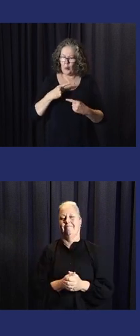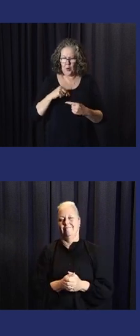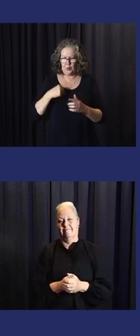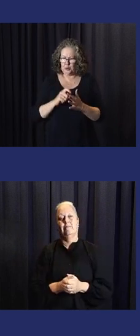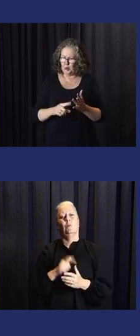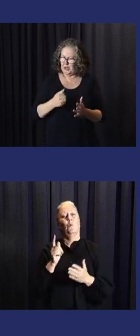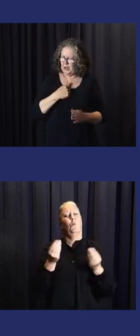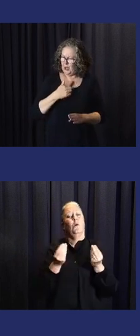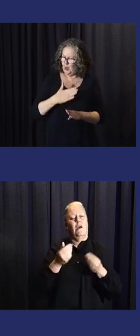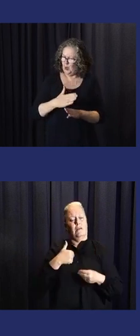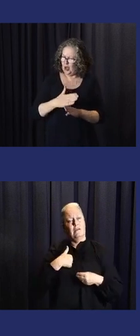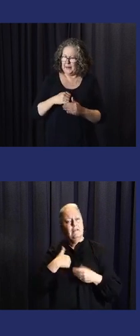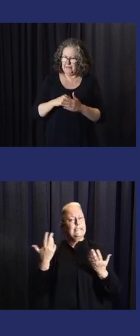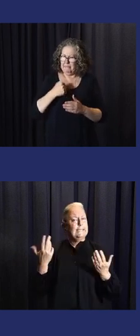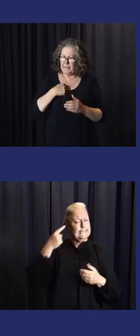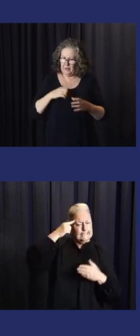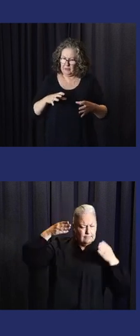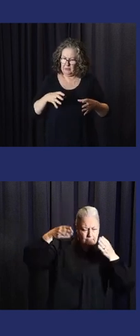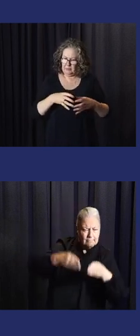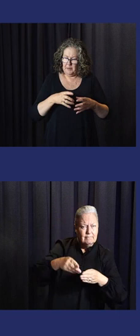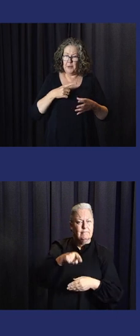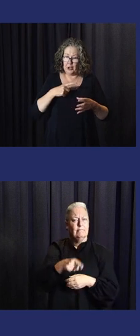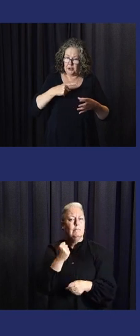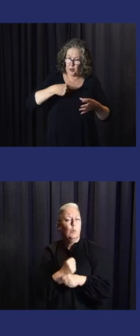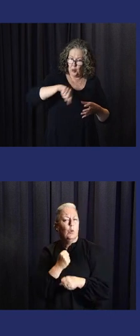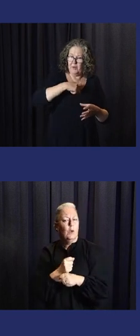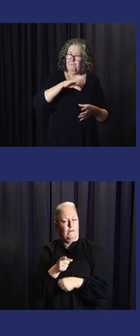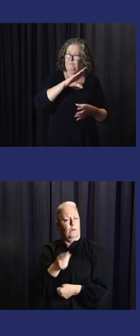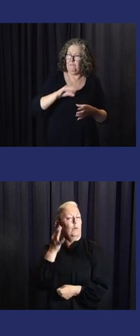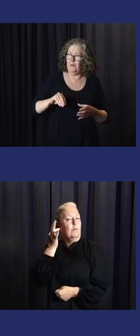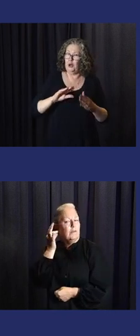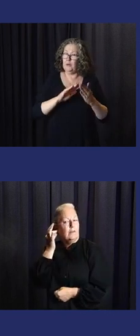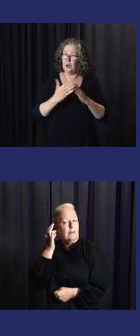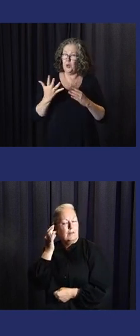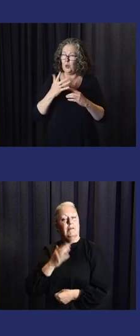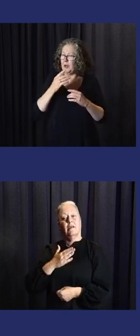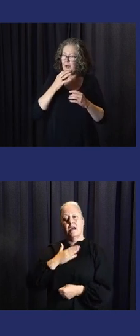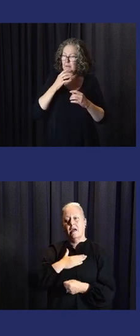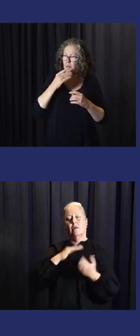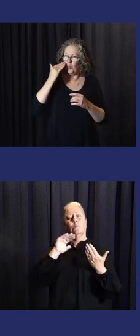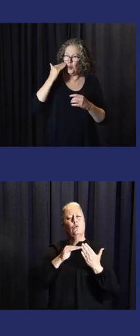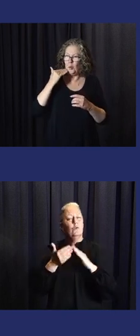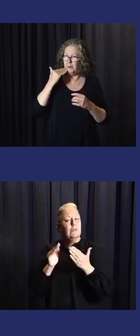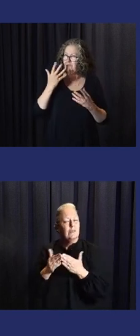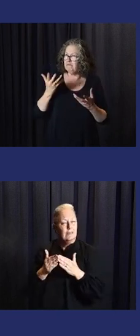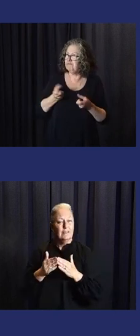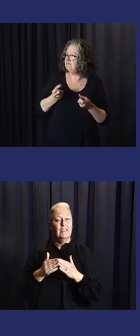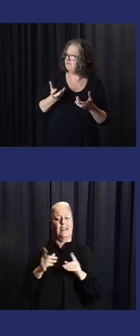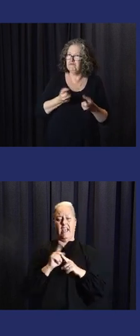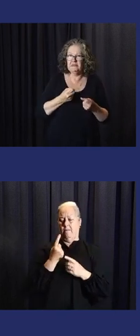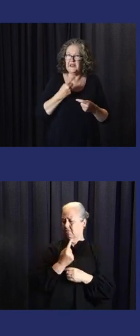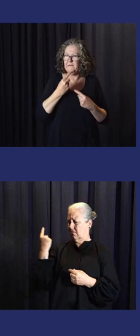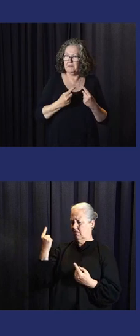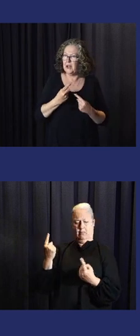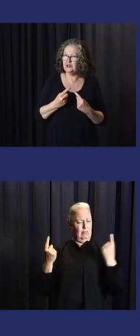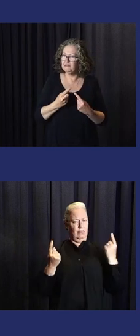PowerPoint. But I am going to say that the reason we do the work that we do at the Shifting the Power Coalition is because we come from